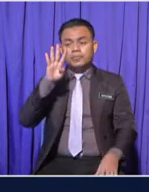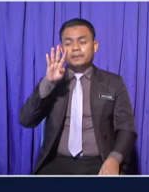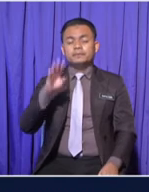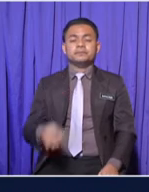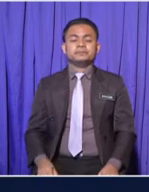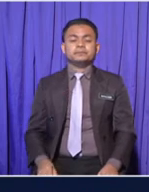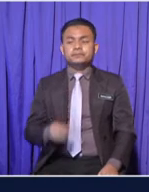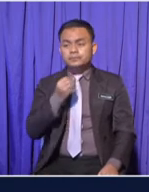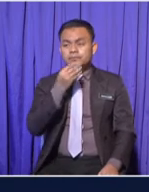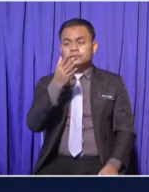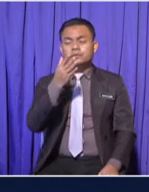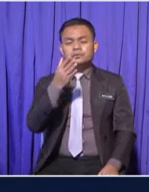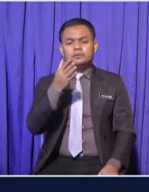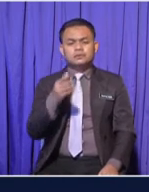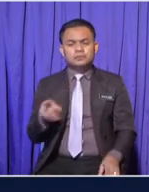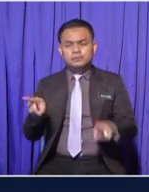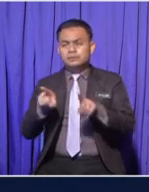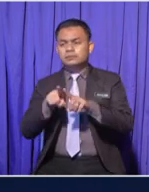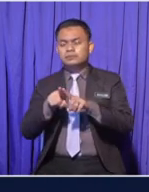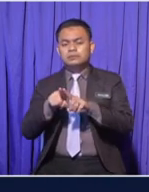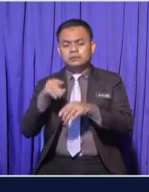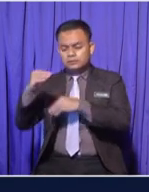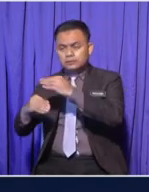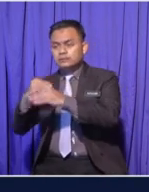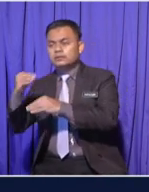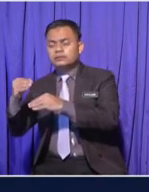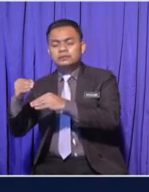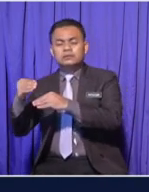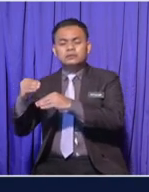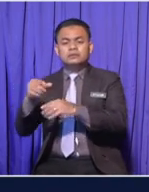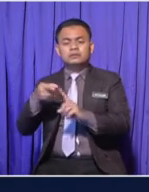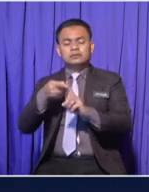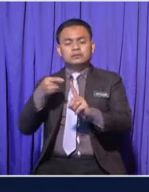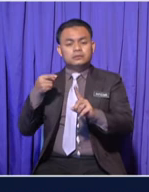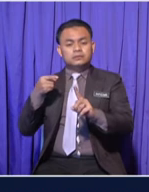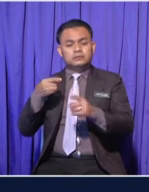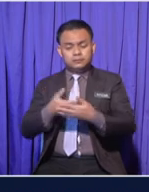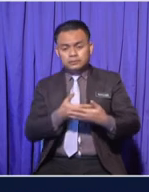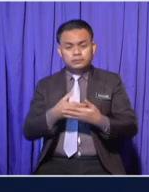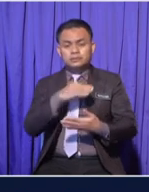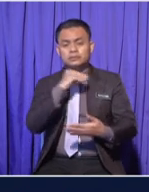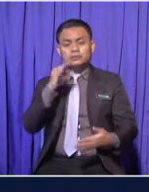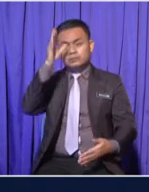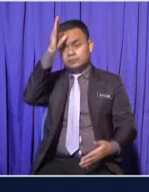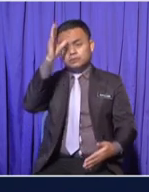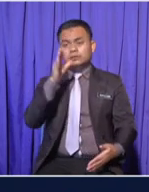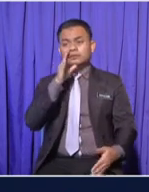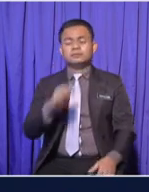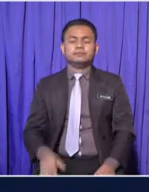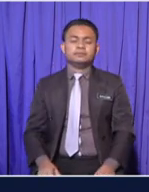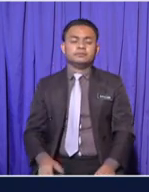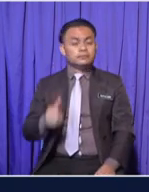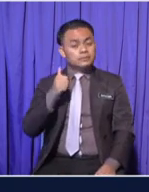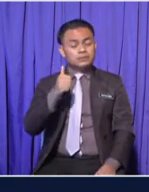the similar Inheritance From offspring And their parent Excellent